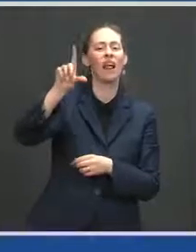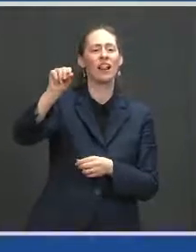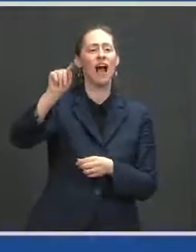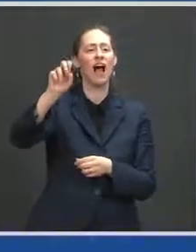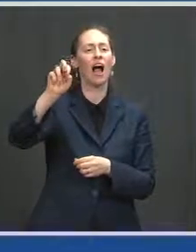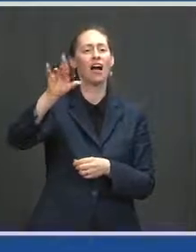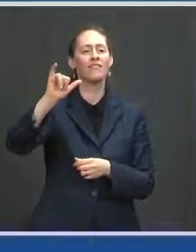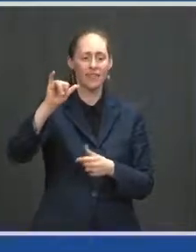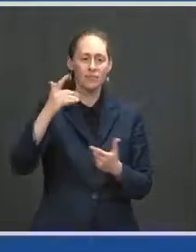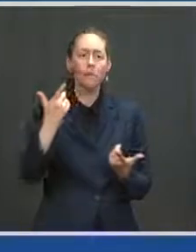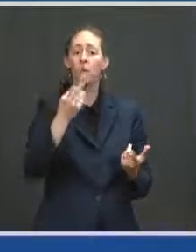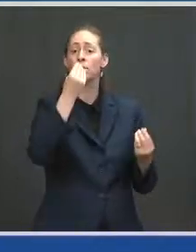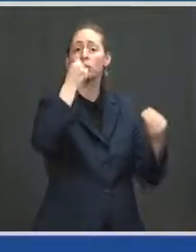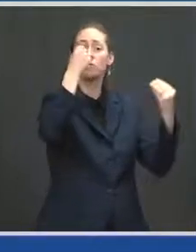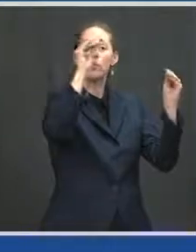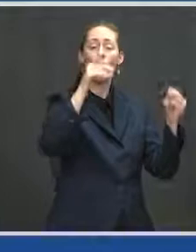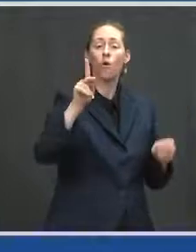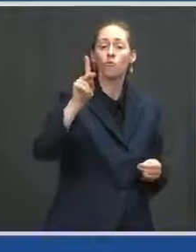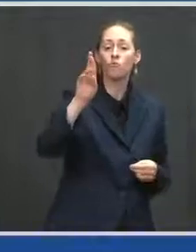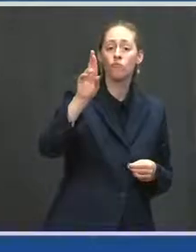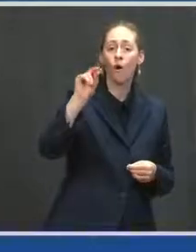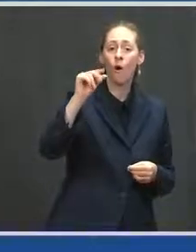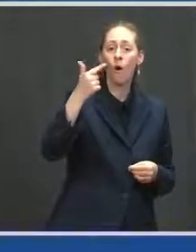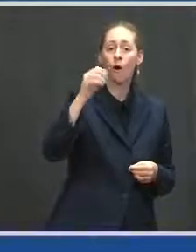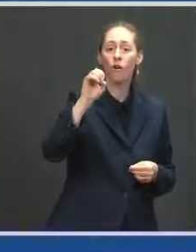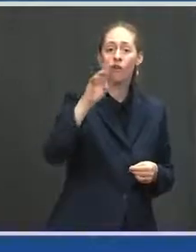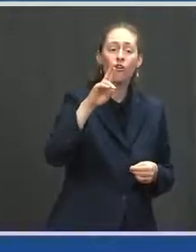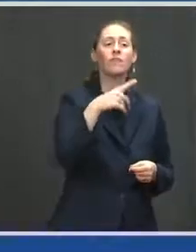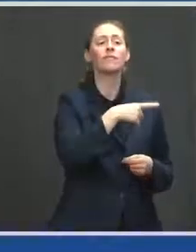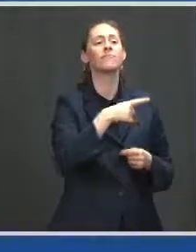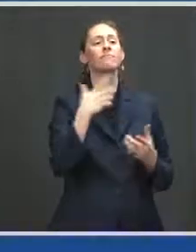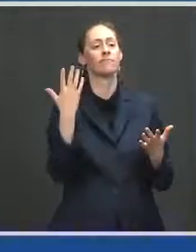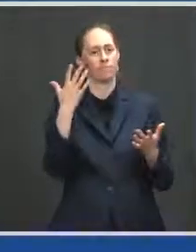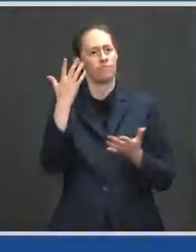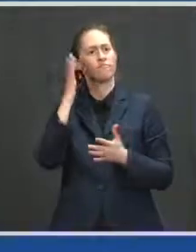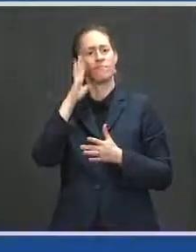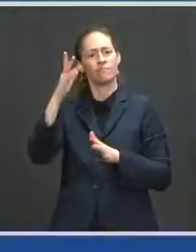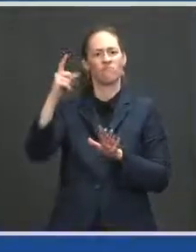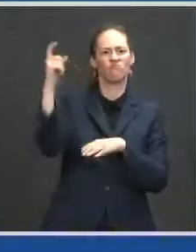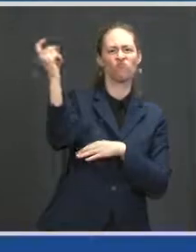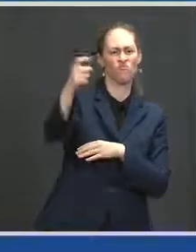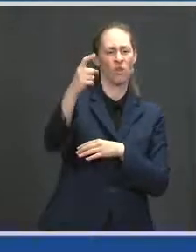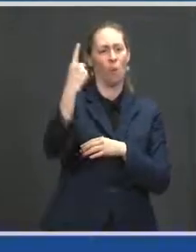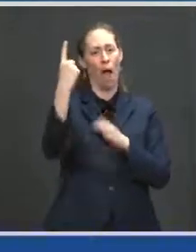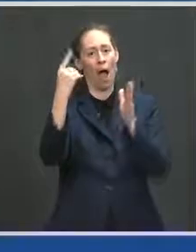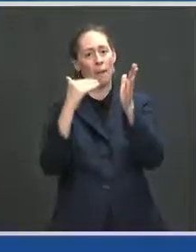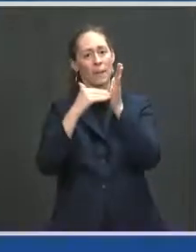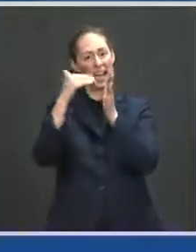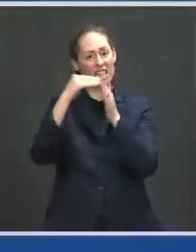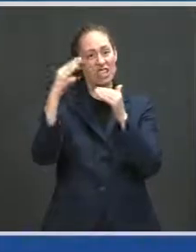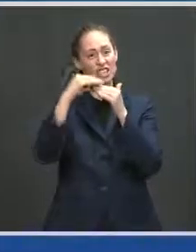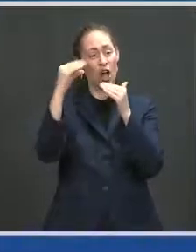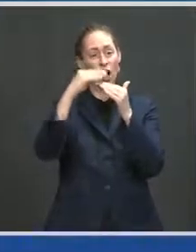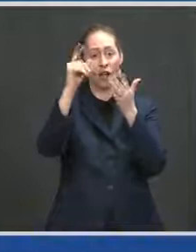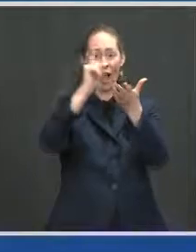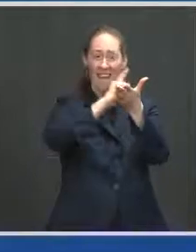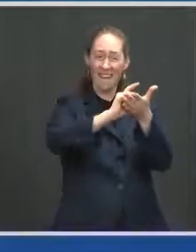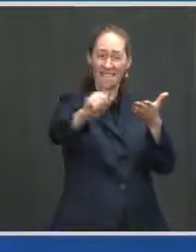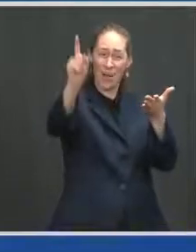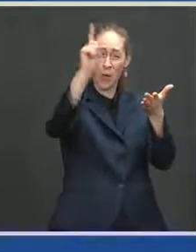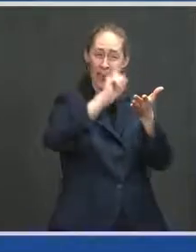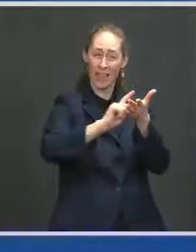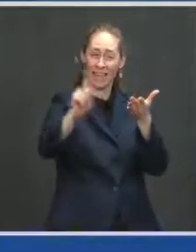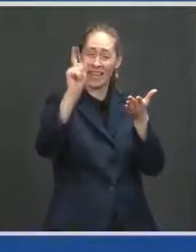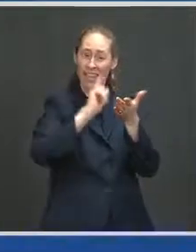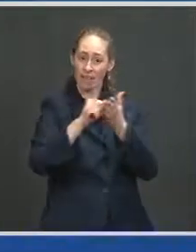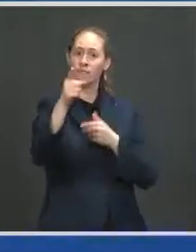Kroger announced that they're going to give away $1 million each week to someone who gets vaccinated at one of their pharmacies.